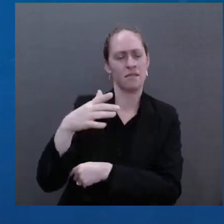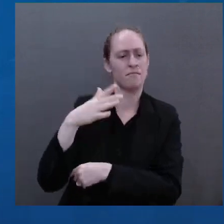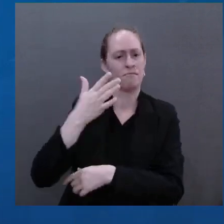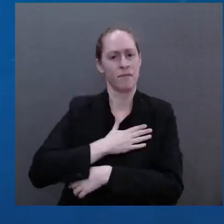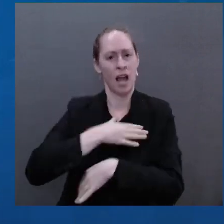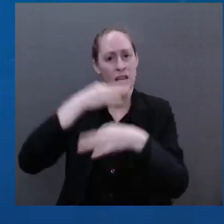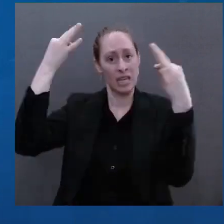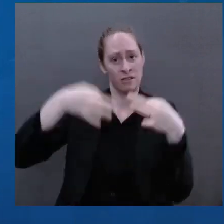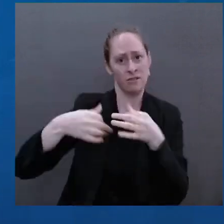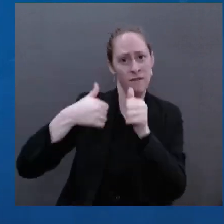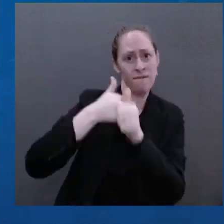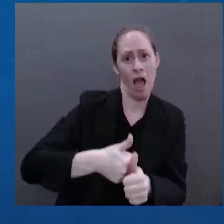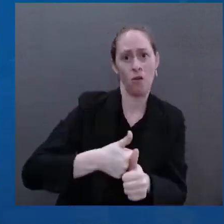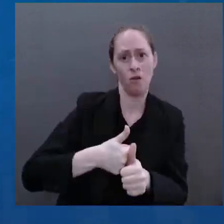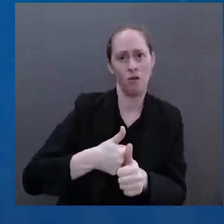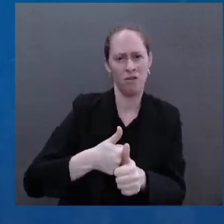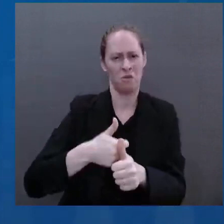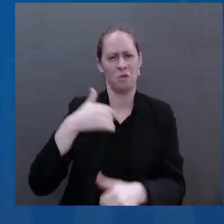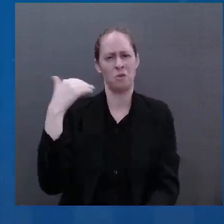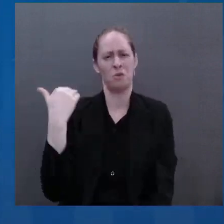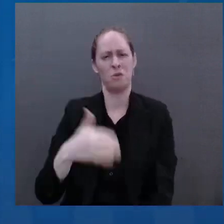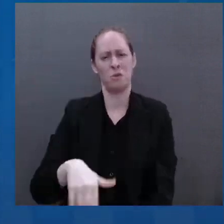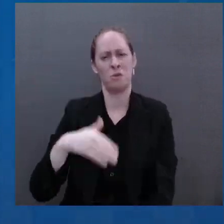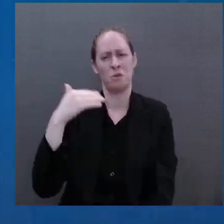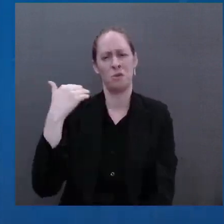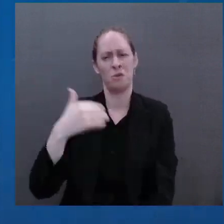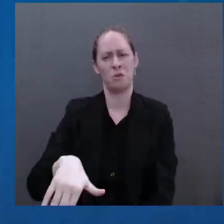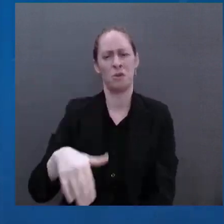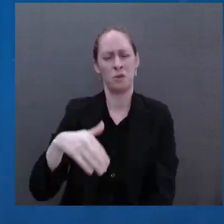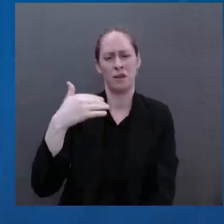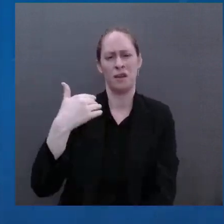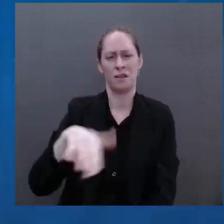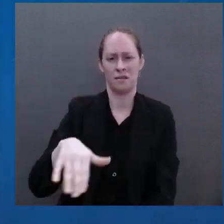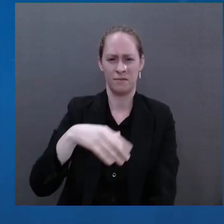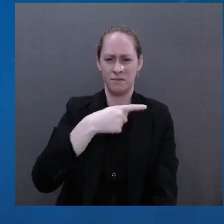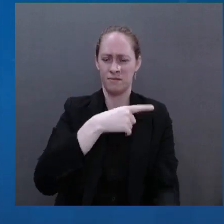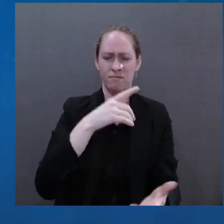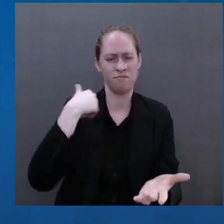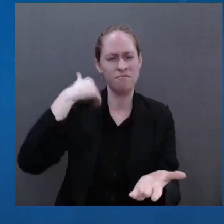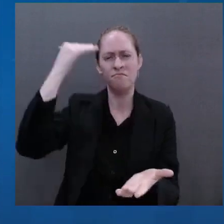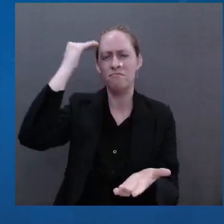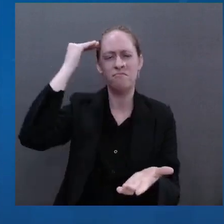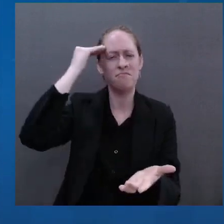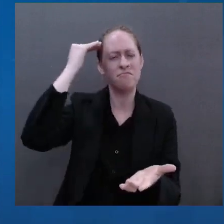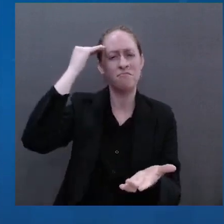and us when we kept saying they are going to cross the border, they are going to attack.